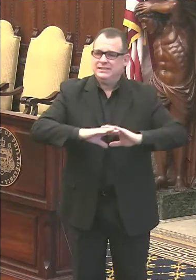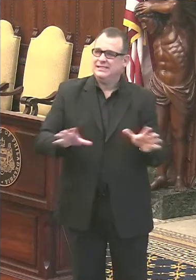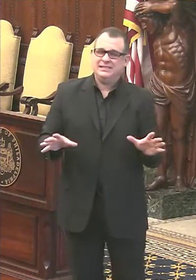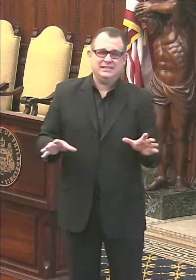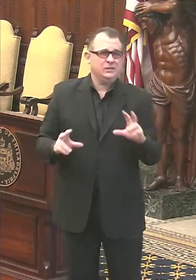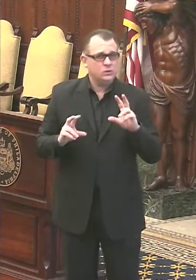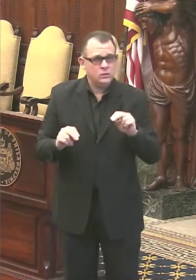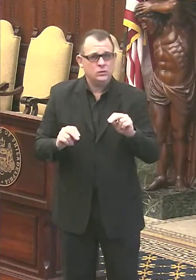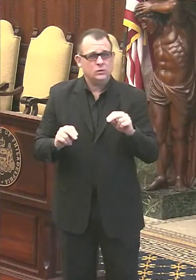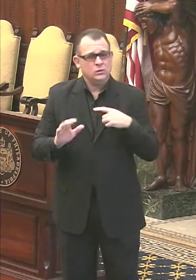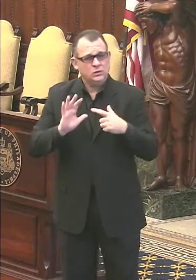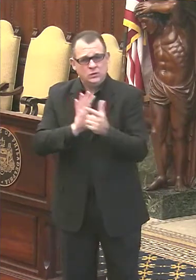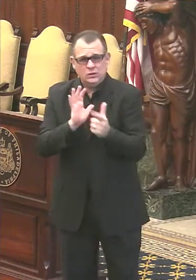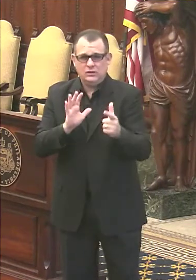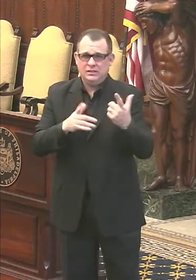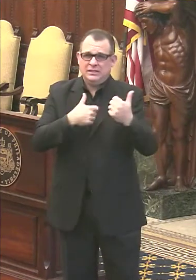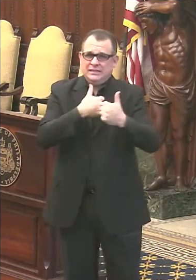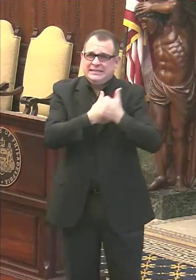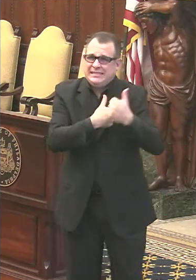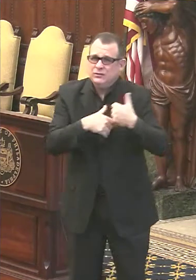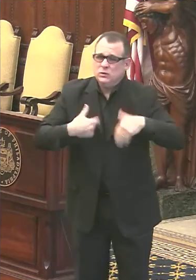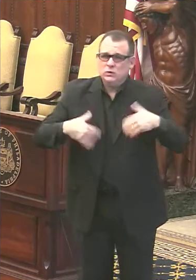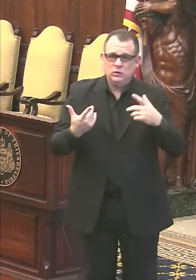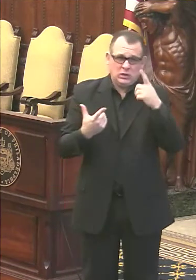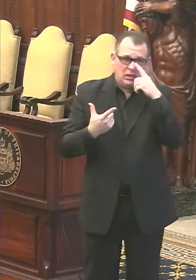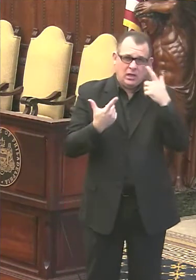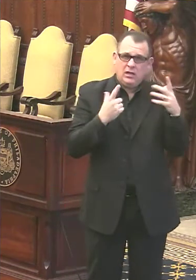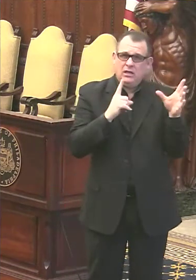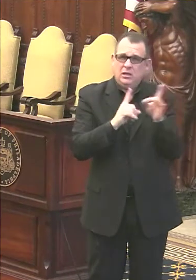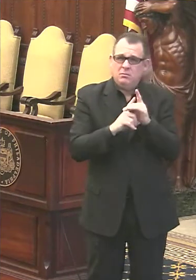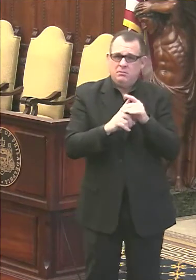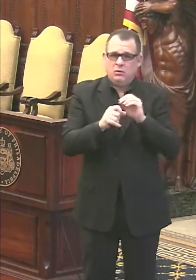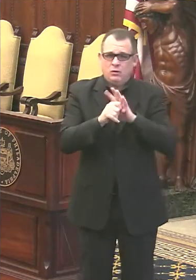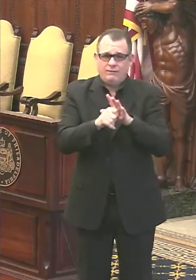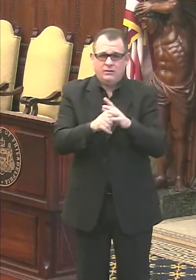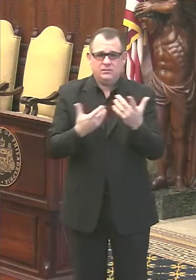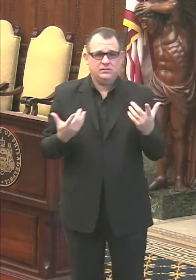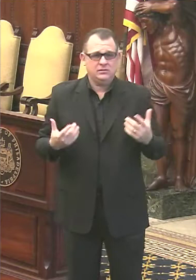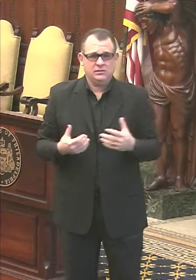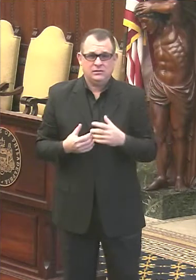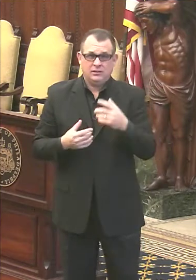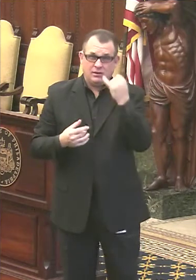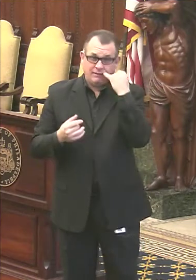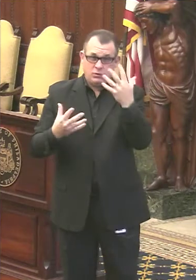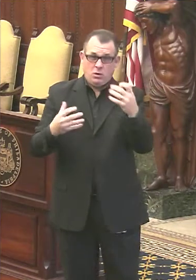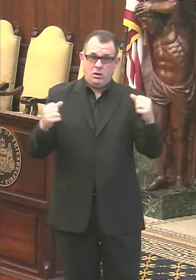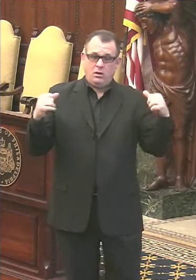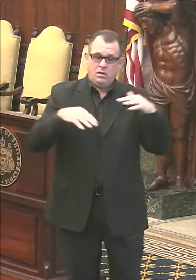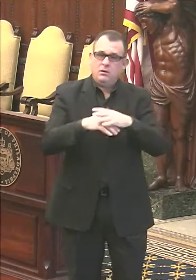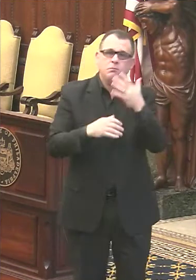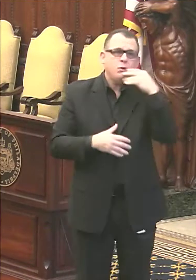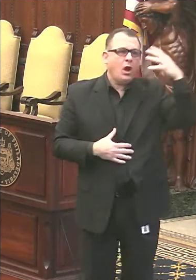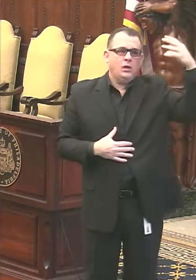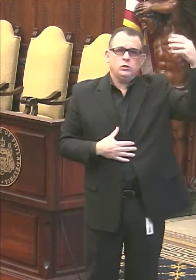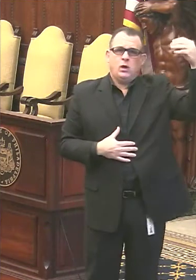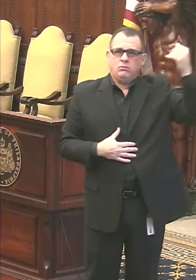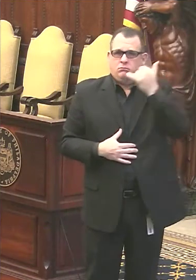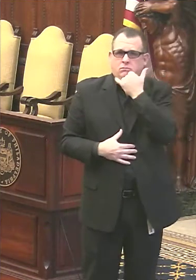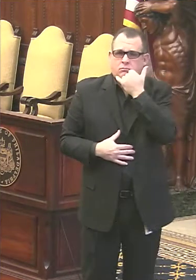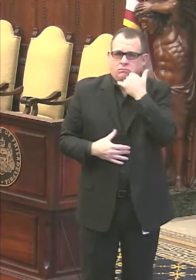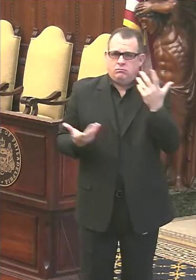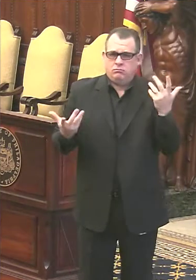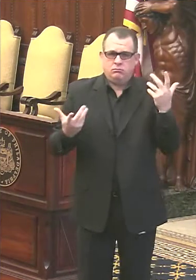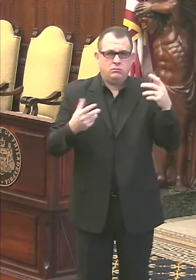are just as dangerous as Thanksgiving. If you don't want to get together, do it outside. And if you can watch the Super Bowl, I think you can watch the Super Bowl outside